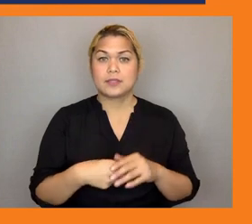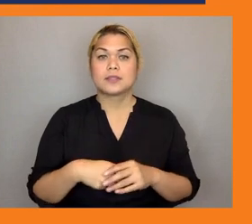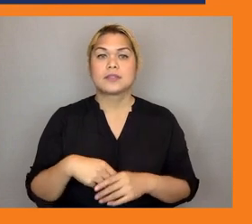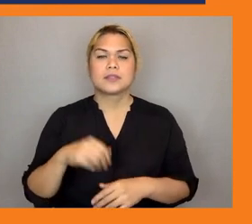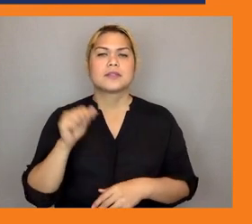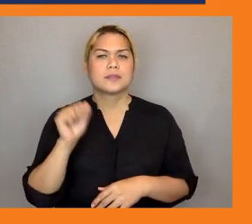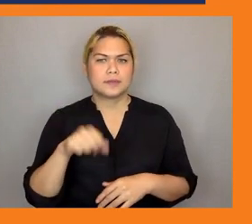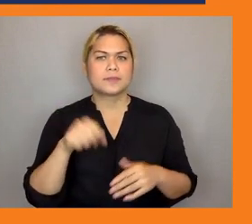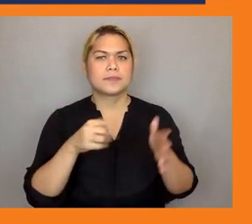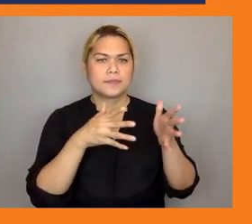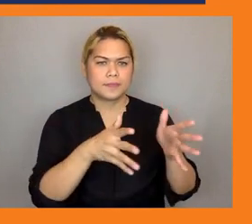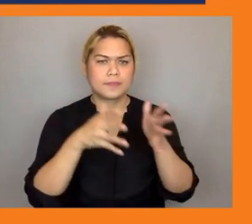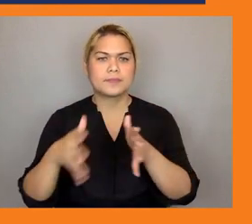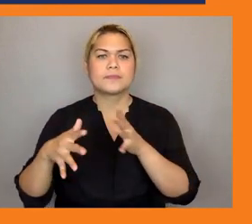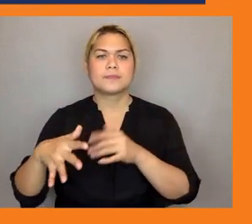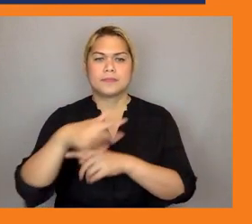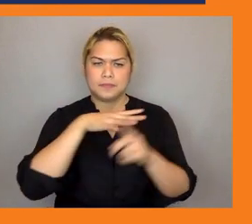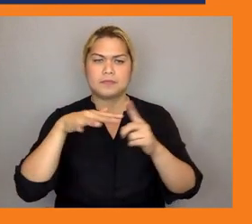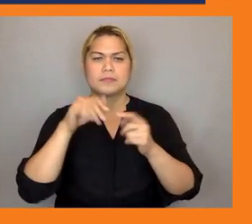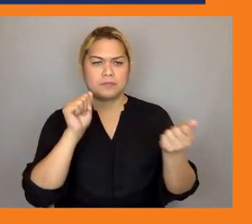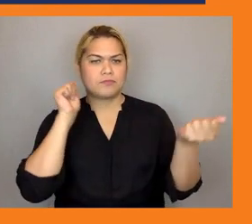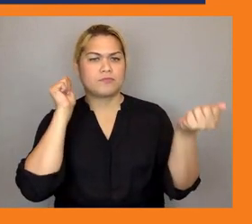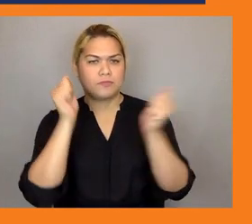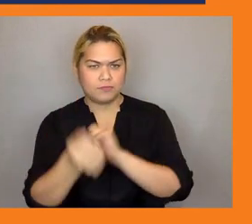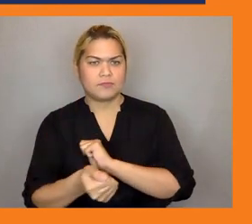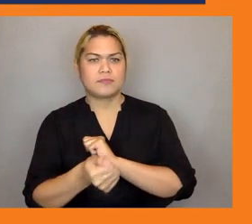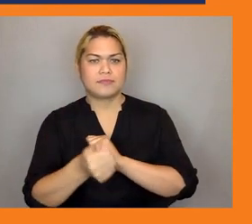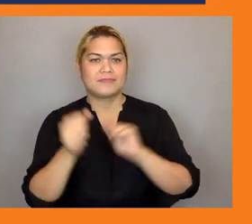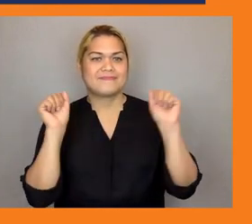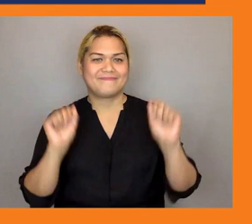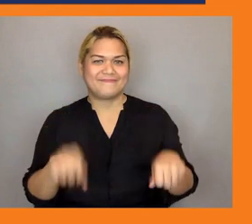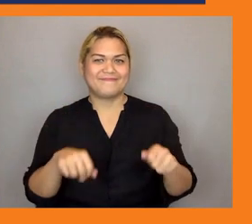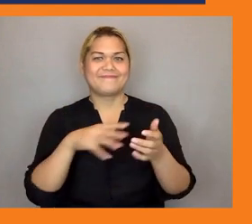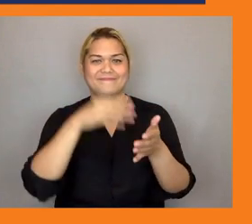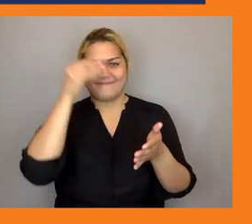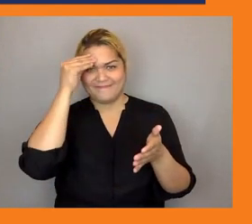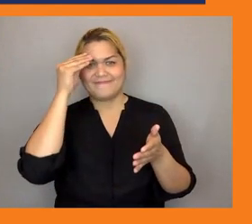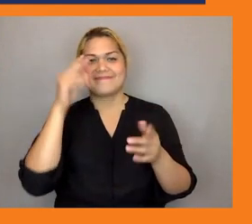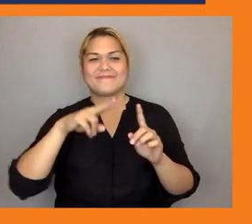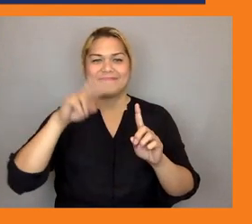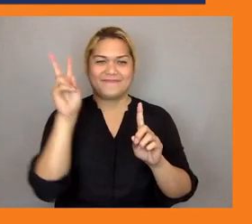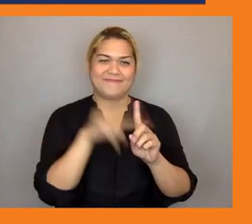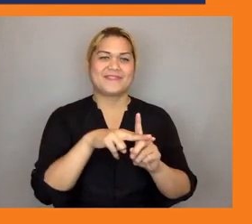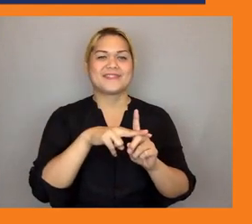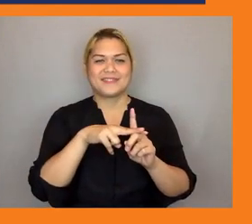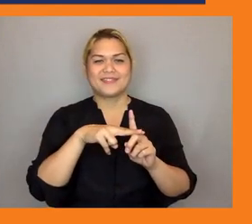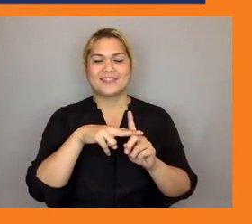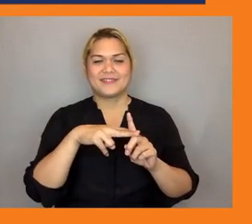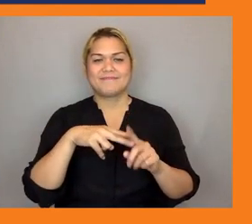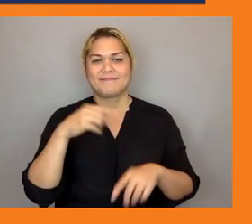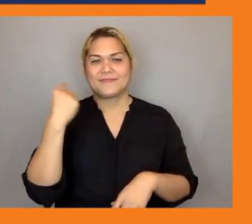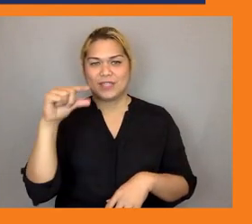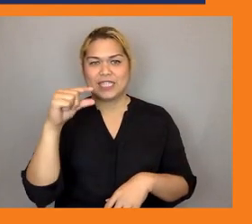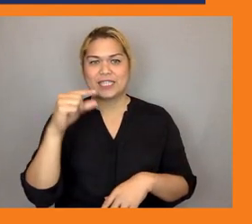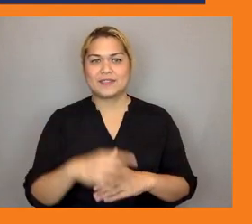framed in t-vet institutes so that actually involves revising the competency standards for certain occupations to green